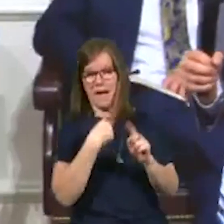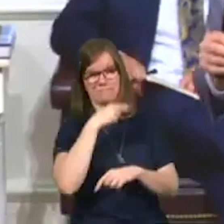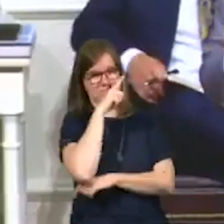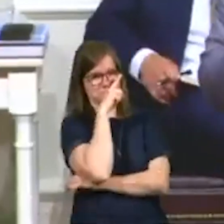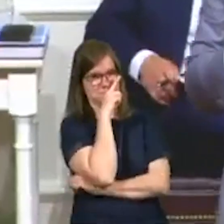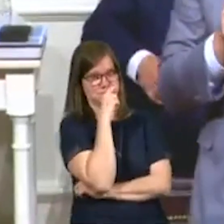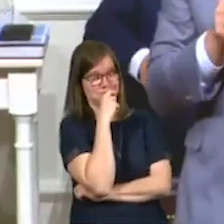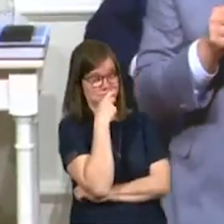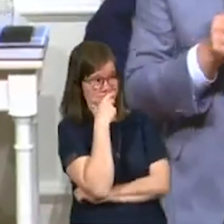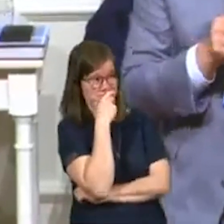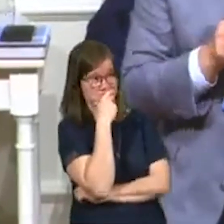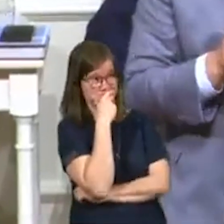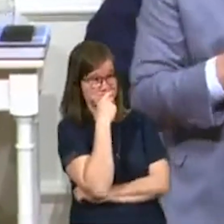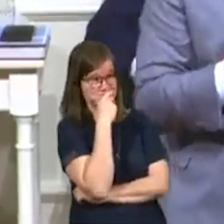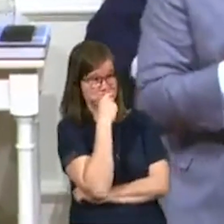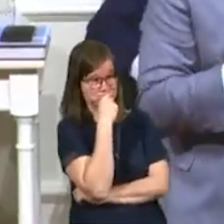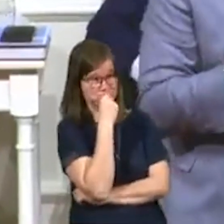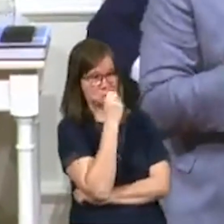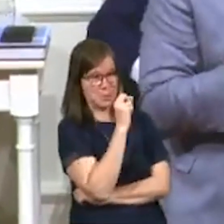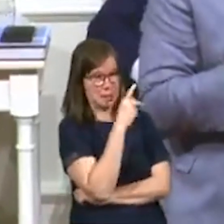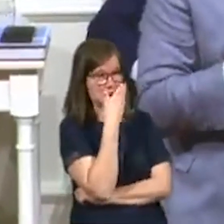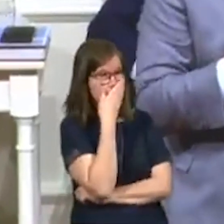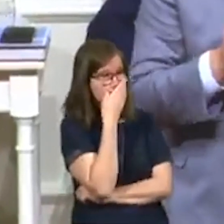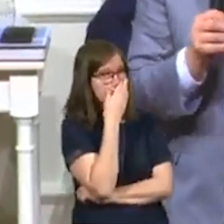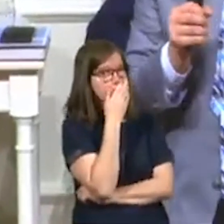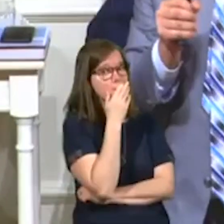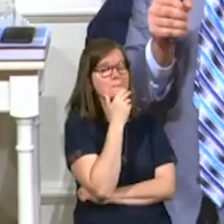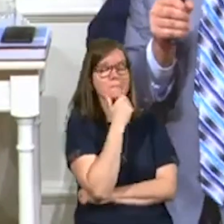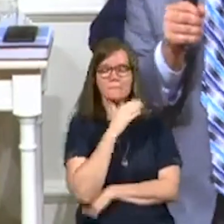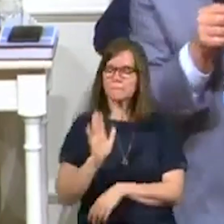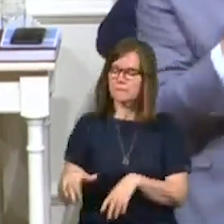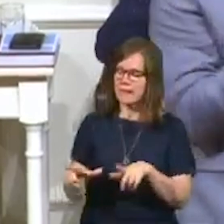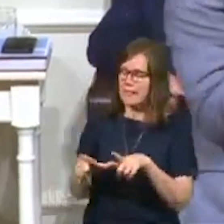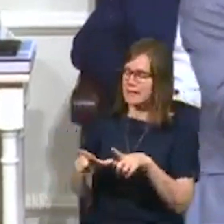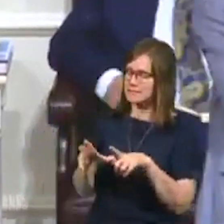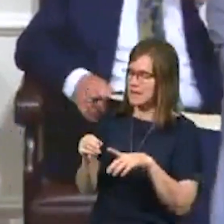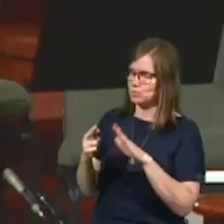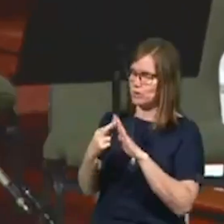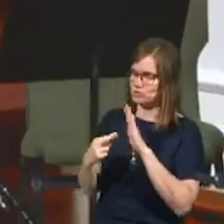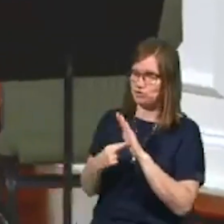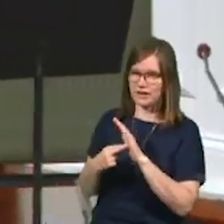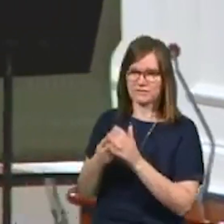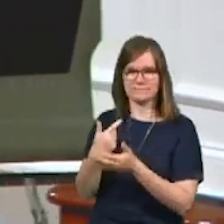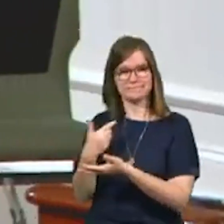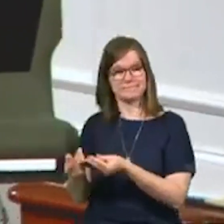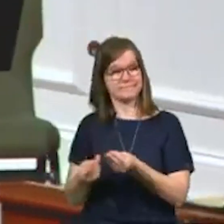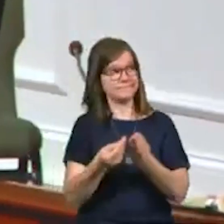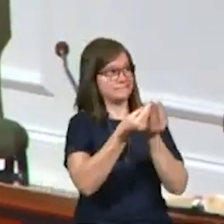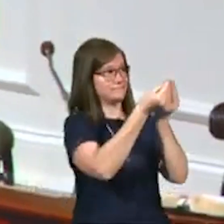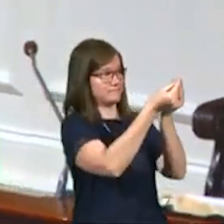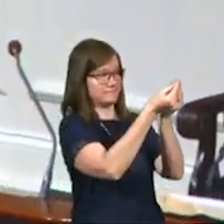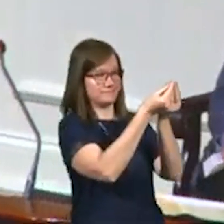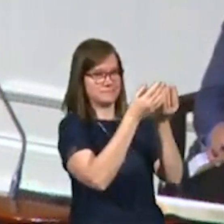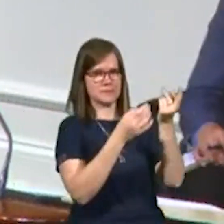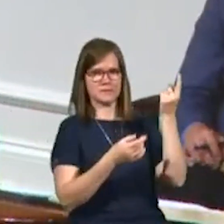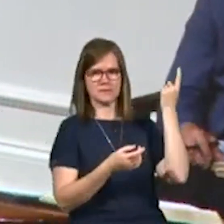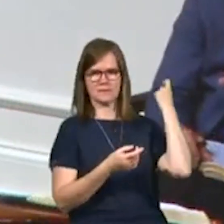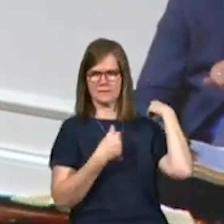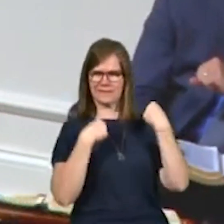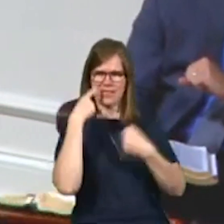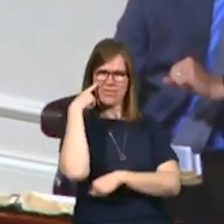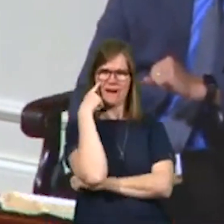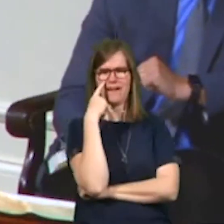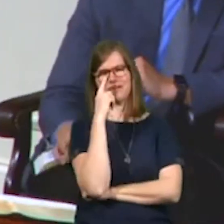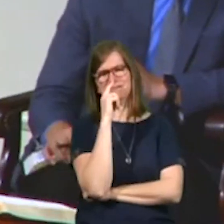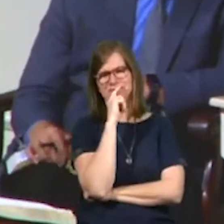say it, but I said, oh, okay. She said, license and registration. I gave her my license and registration. She went to the back, and I thought to myself,